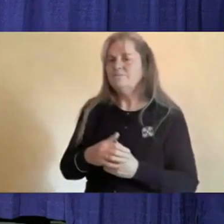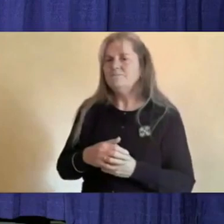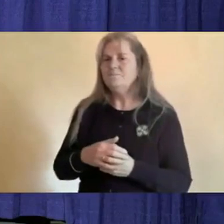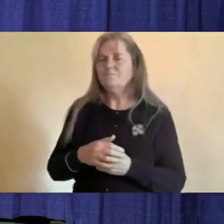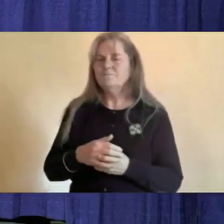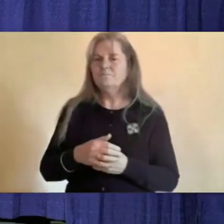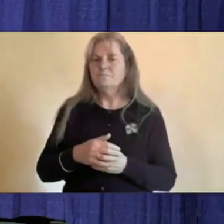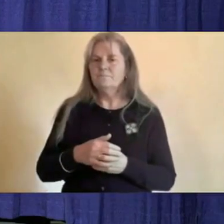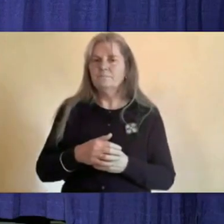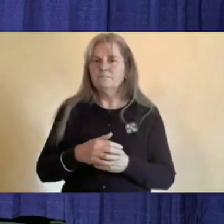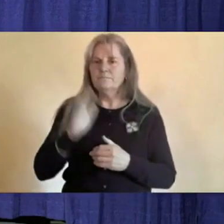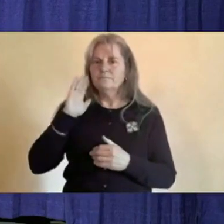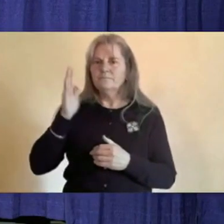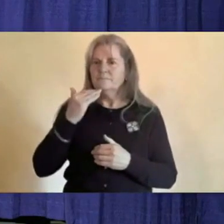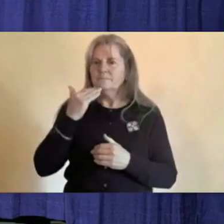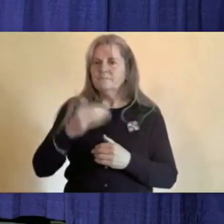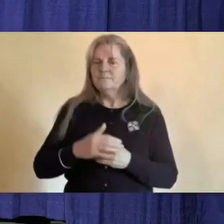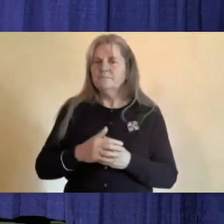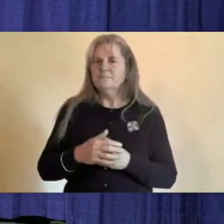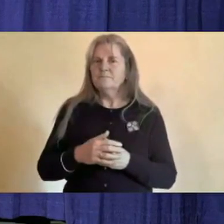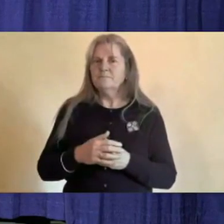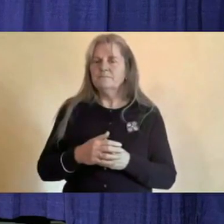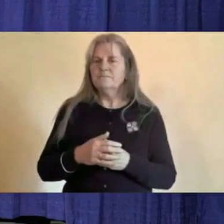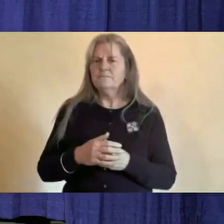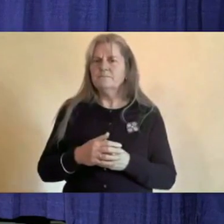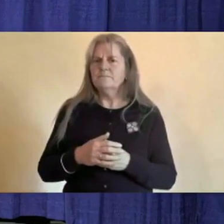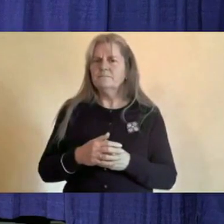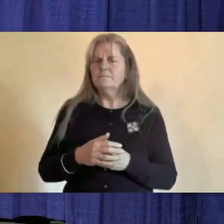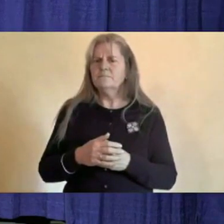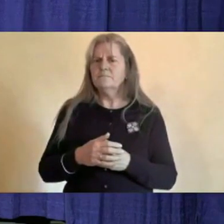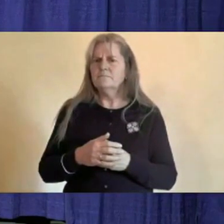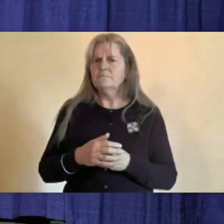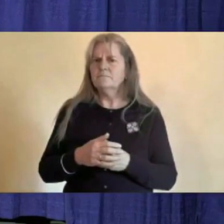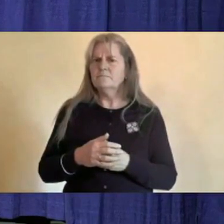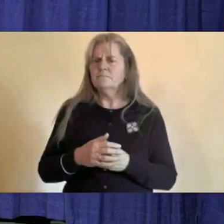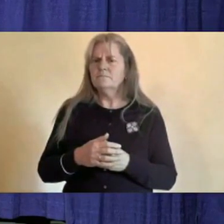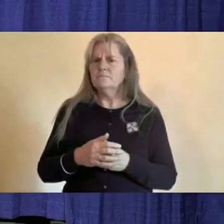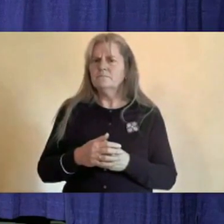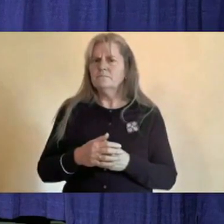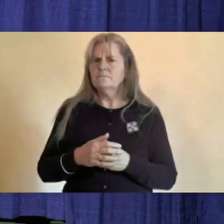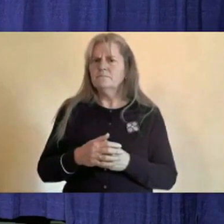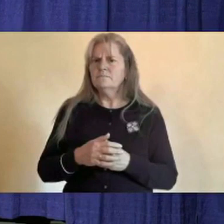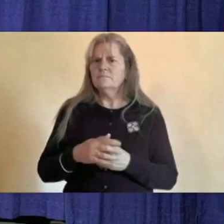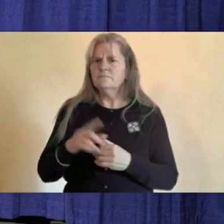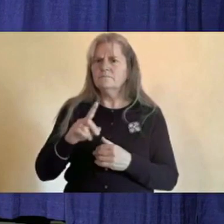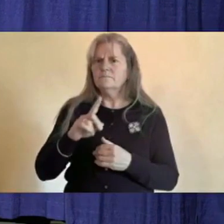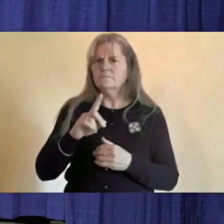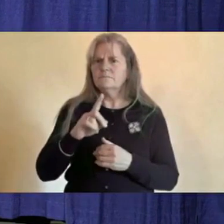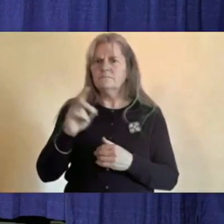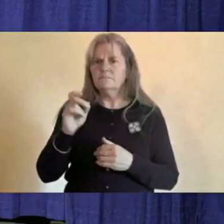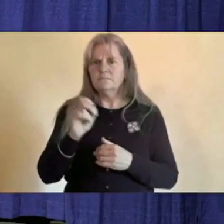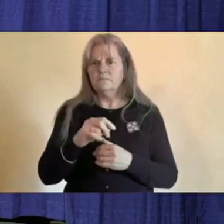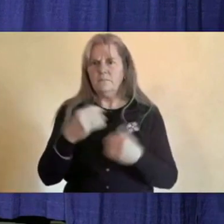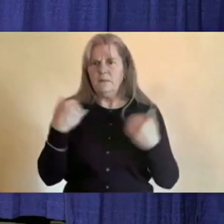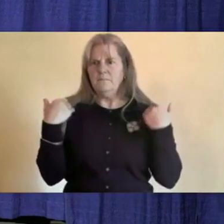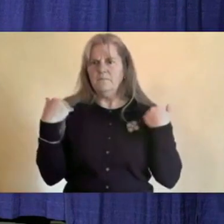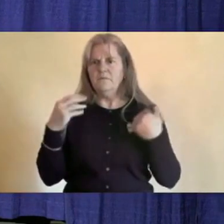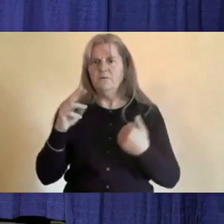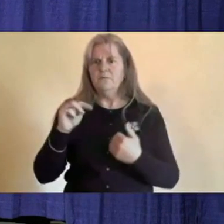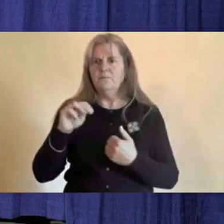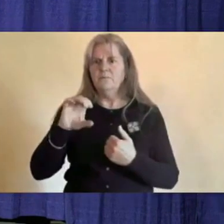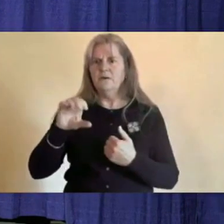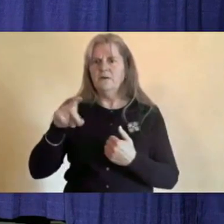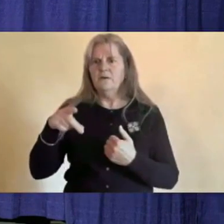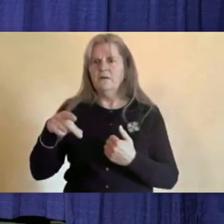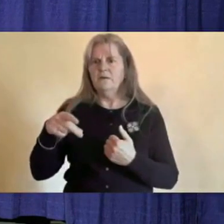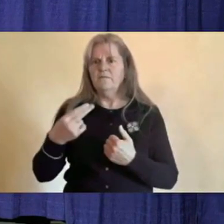Hi there, thank you. Yeah, there's been, I guess this question is for Minister McPhee. There's been some concerns about the number